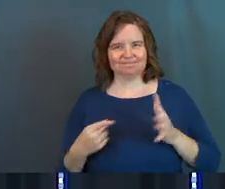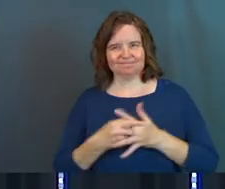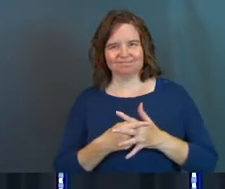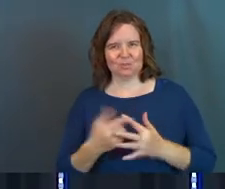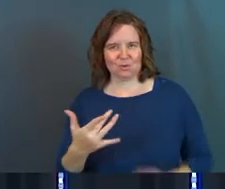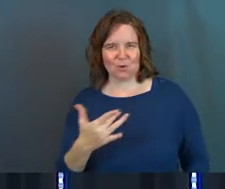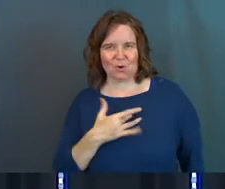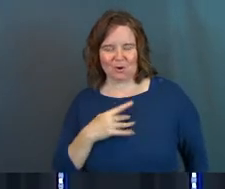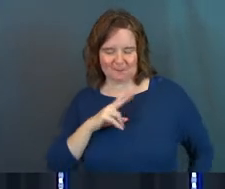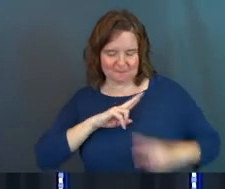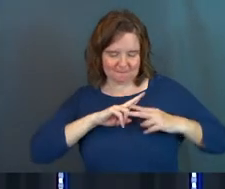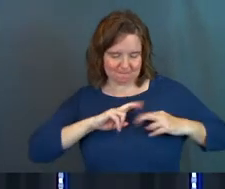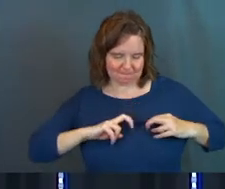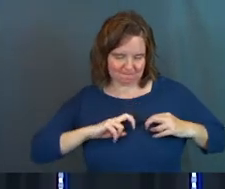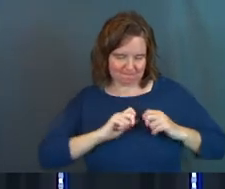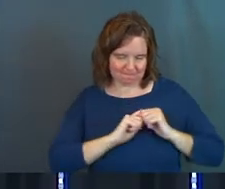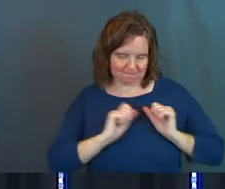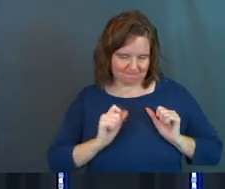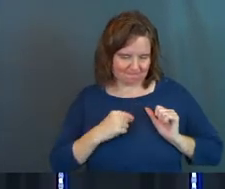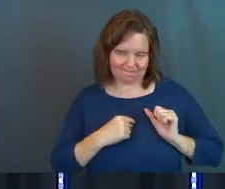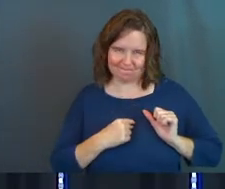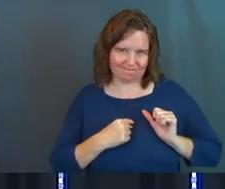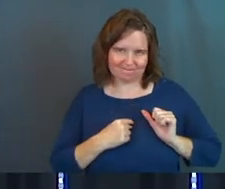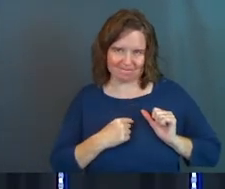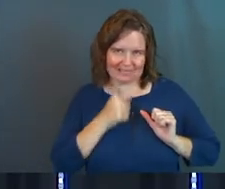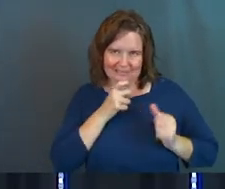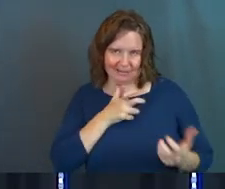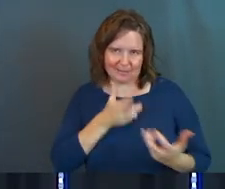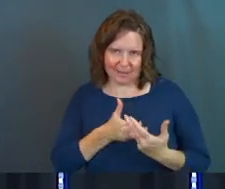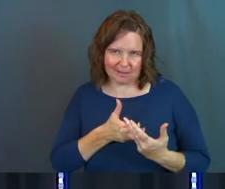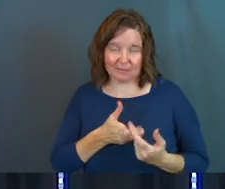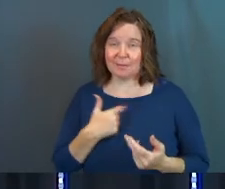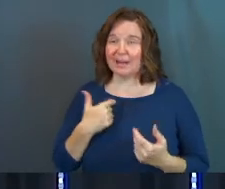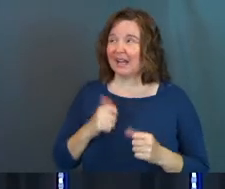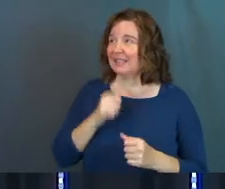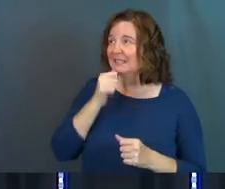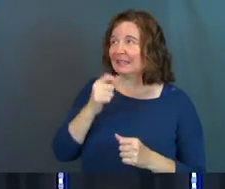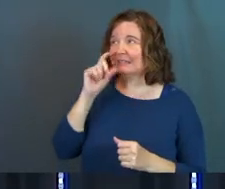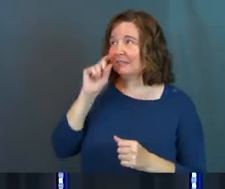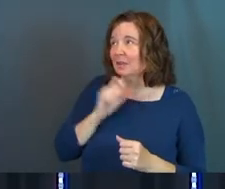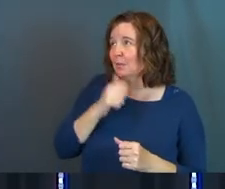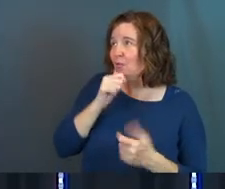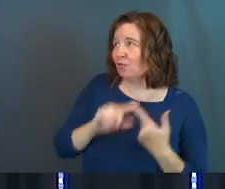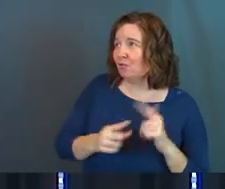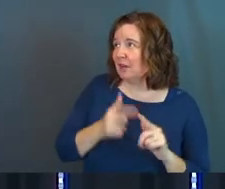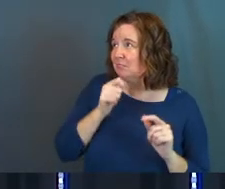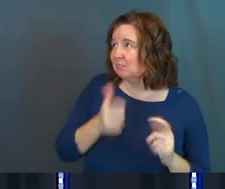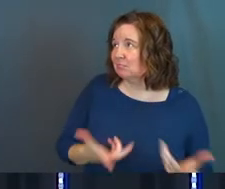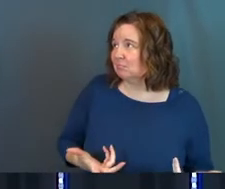heart, though. And that's not it. But I tried not to sleep with my girlfriend, God.